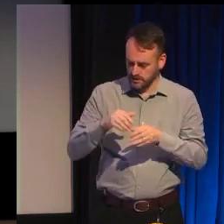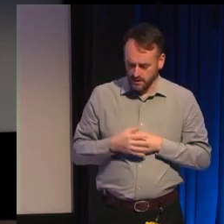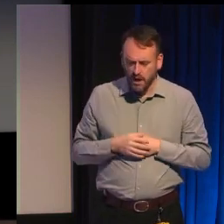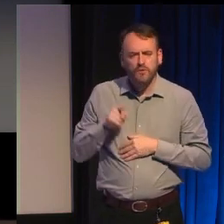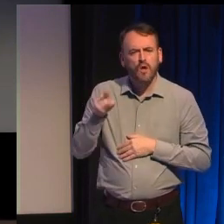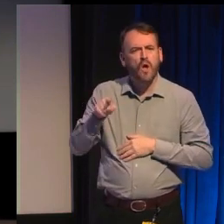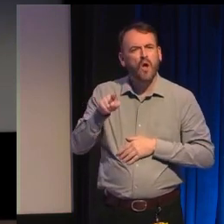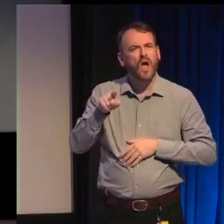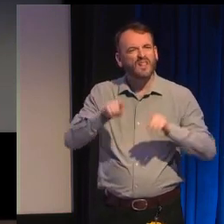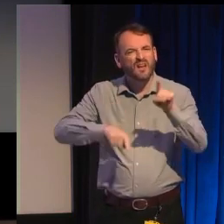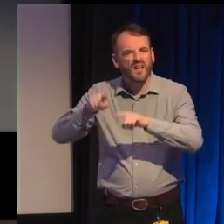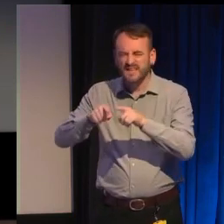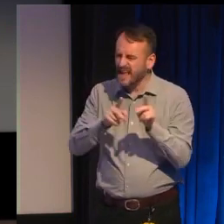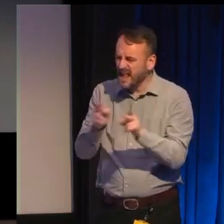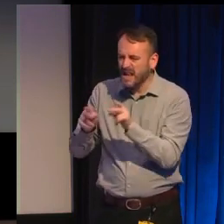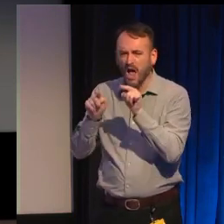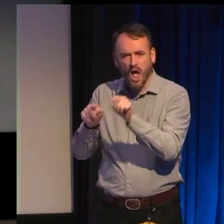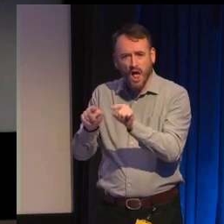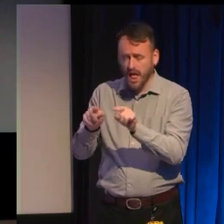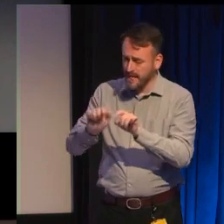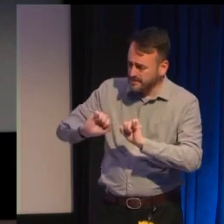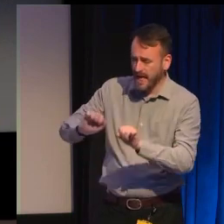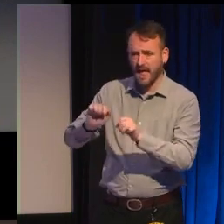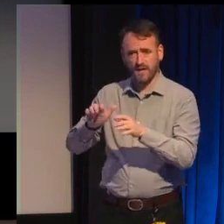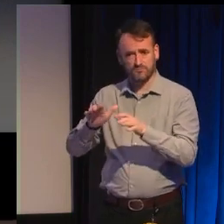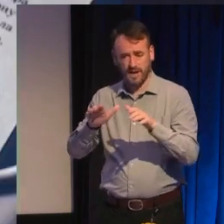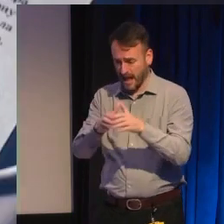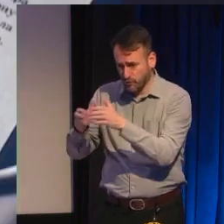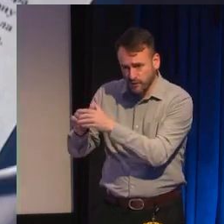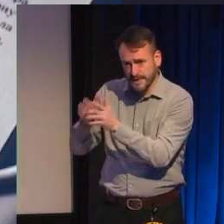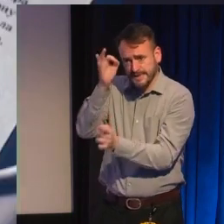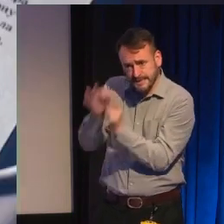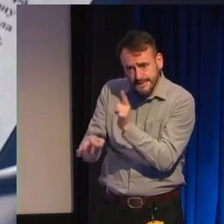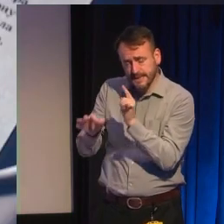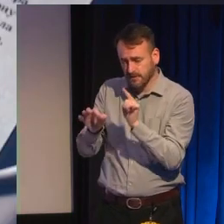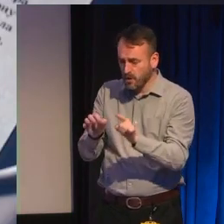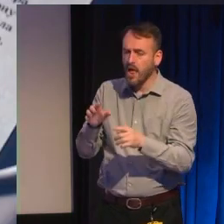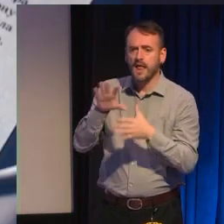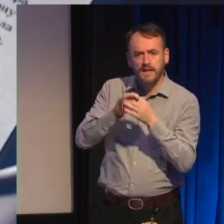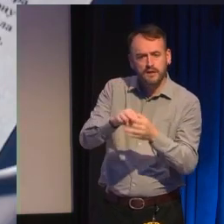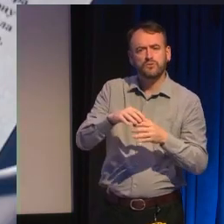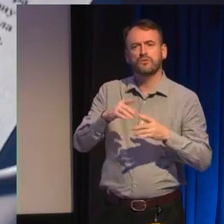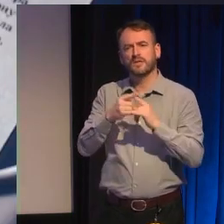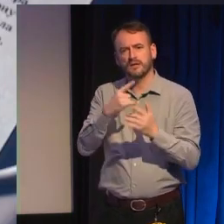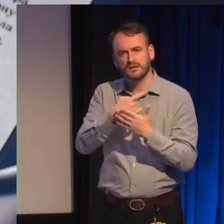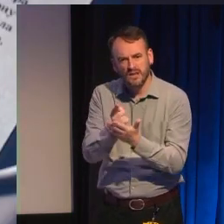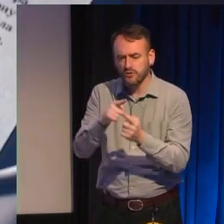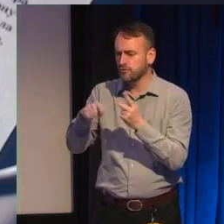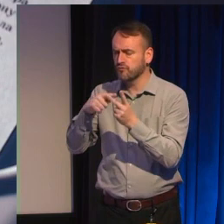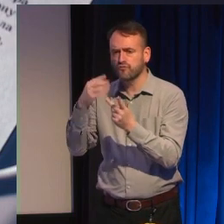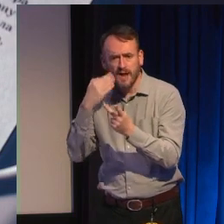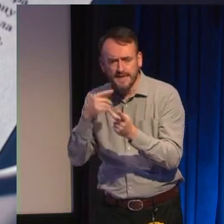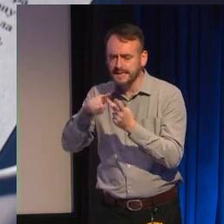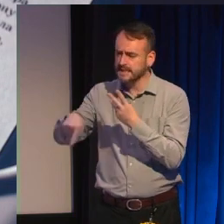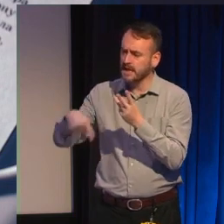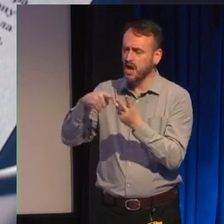particular categories of sexual or gender identity race national ethnic cultural background lifestyle